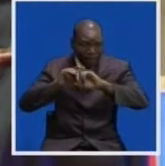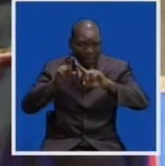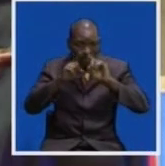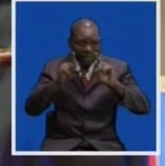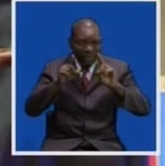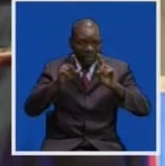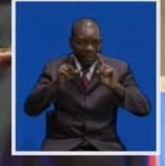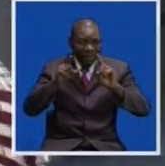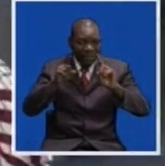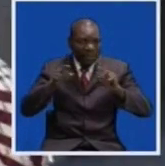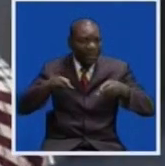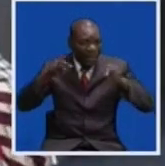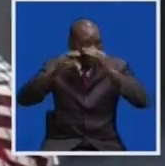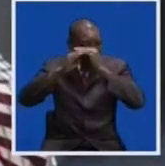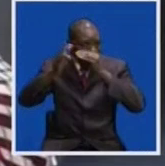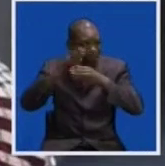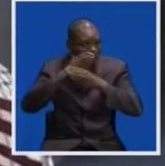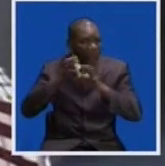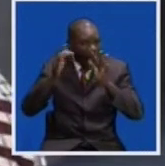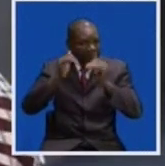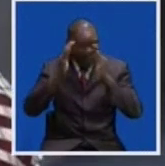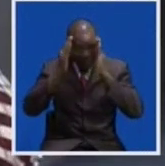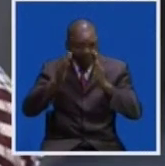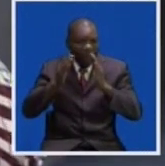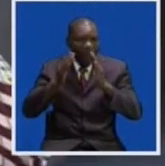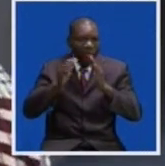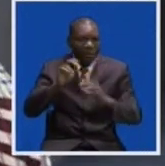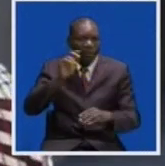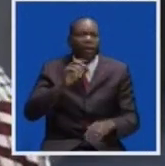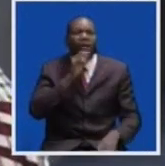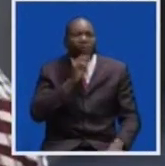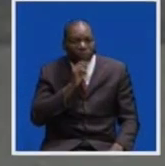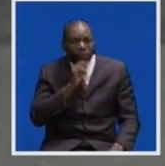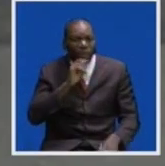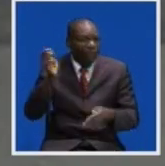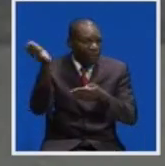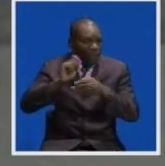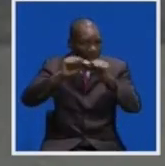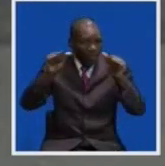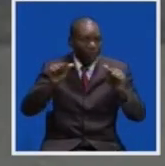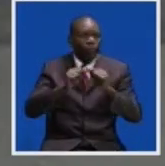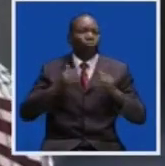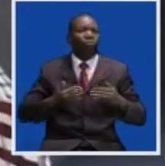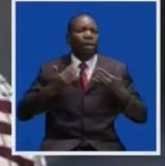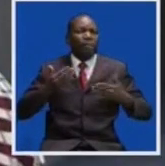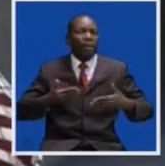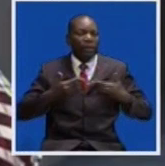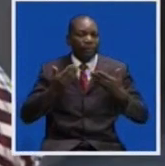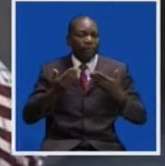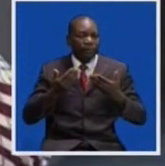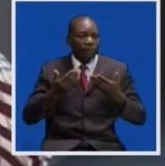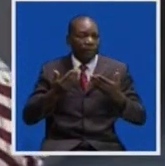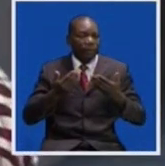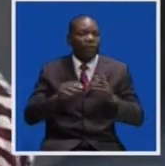the high-level business summit cheered Comesa Secretary General Chileshe Kapwepwe. The excellence is for finding their personal time to sit yet